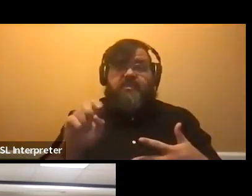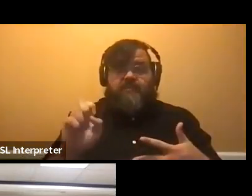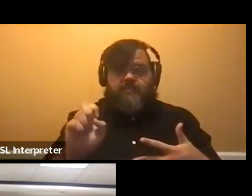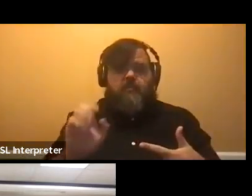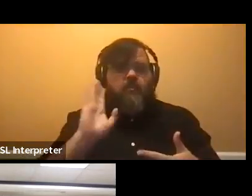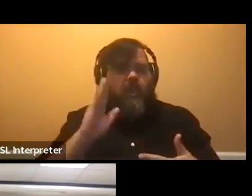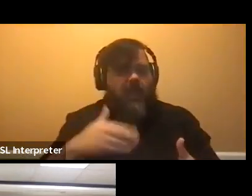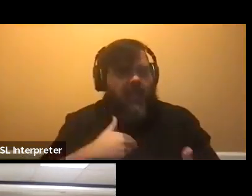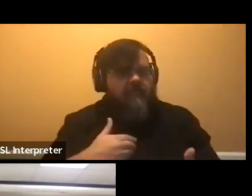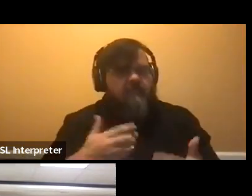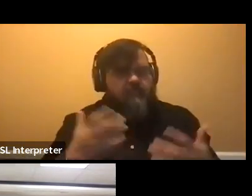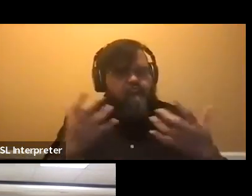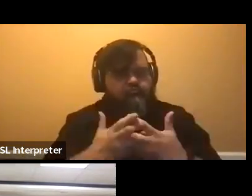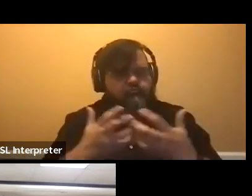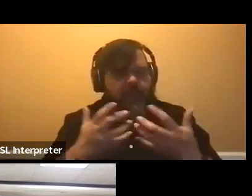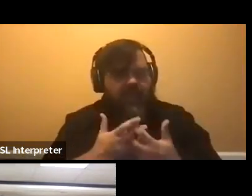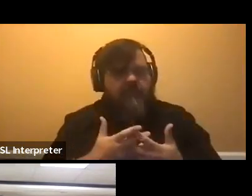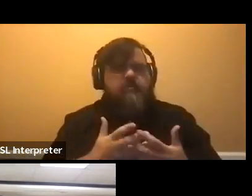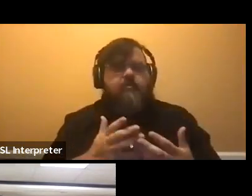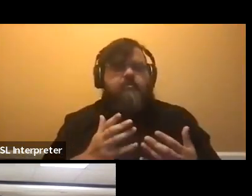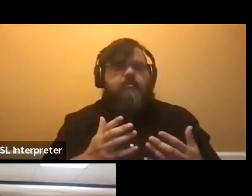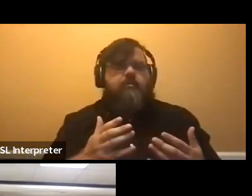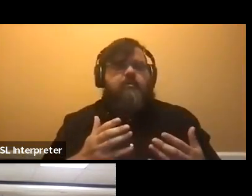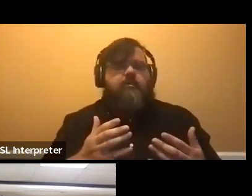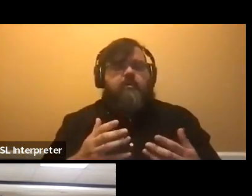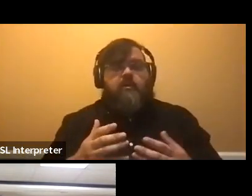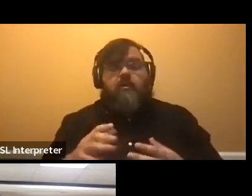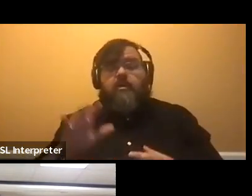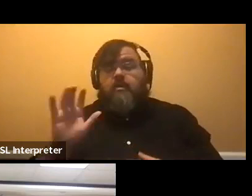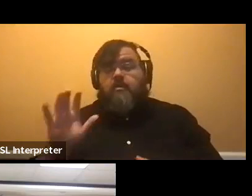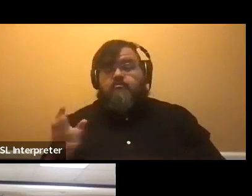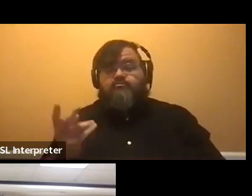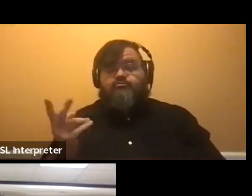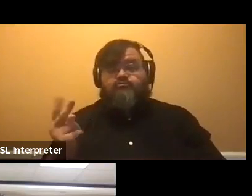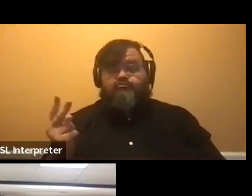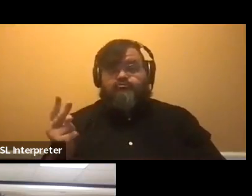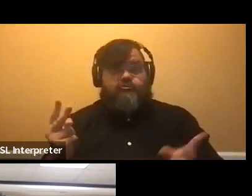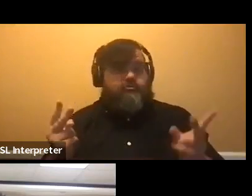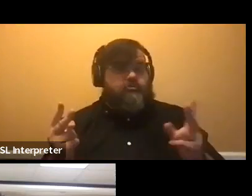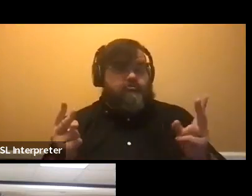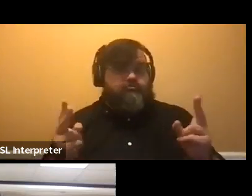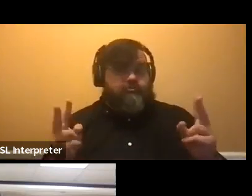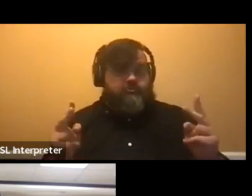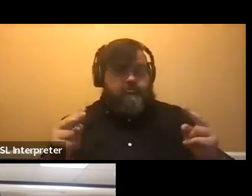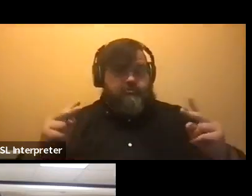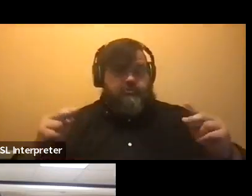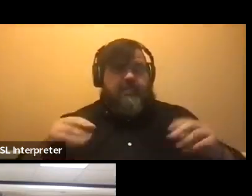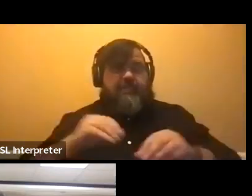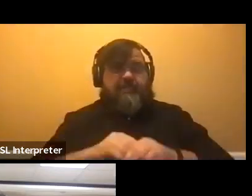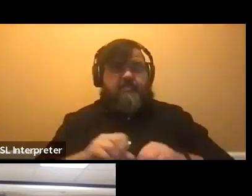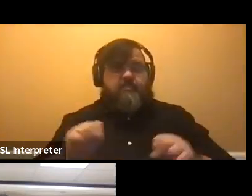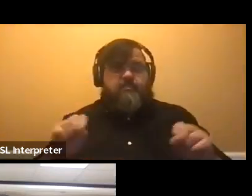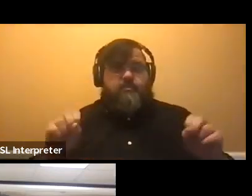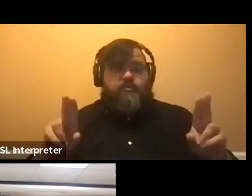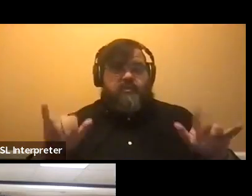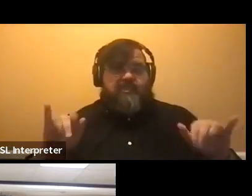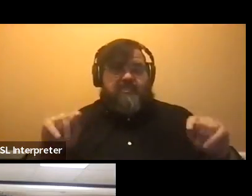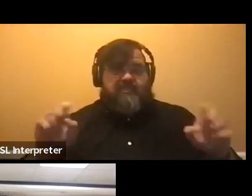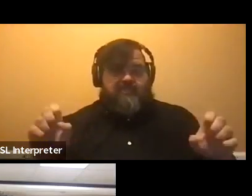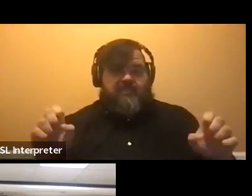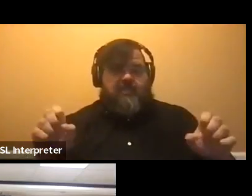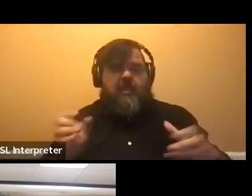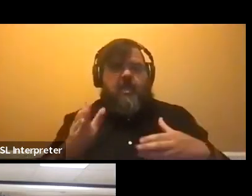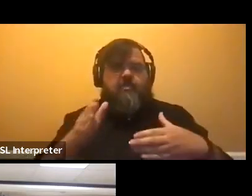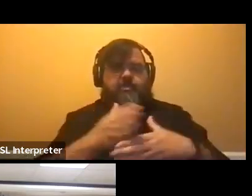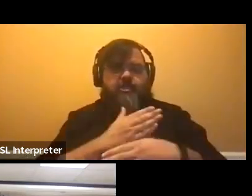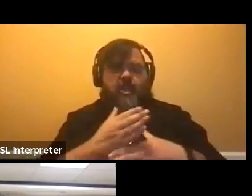roommate and then there'll be two people across from you and the four of you will share a bathroom. So that's what most